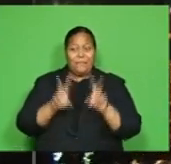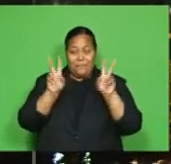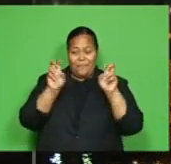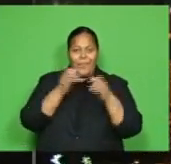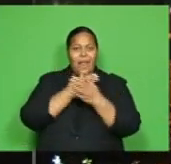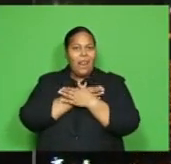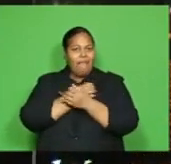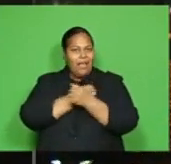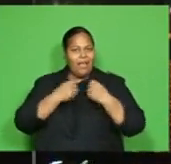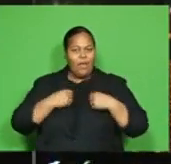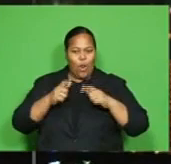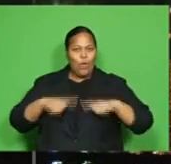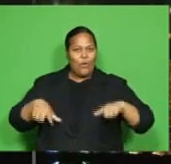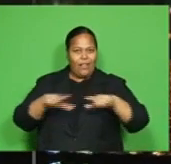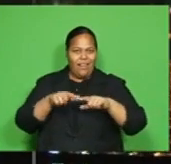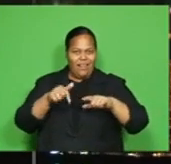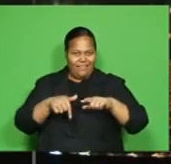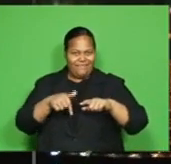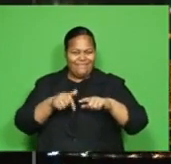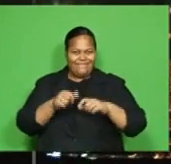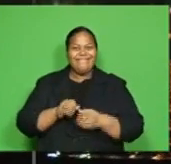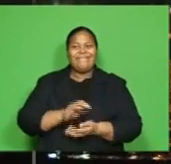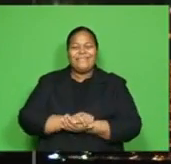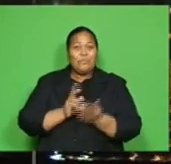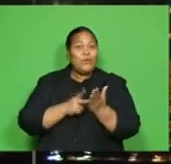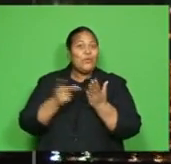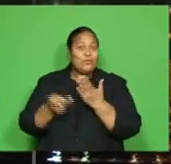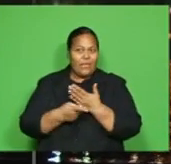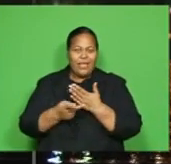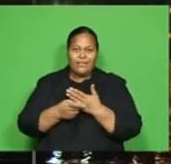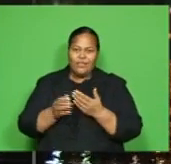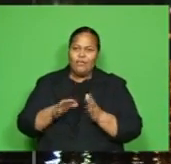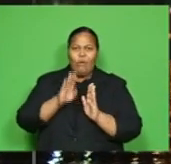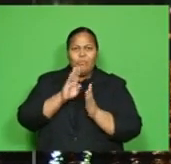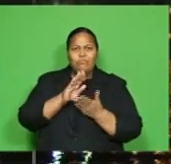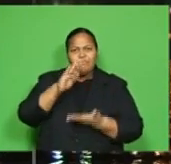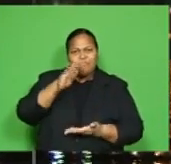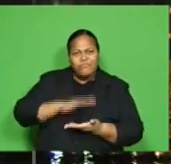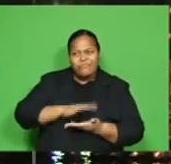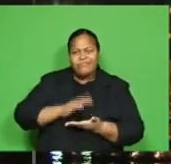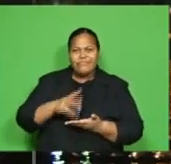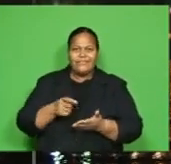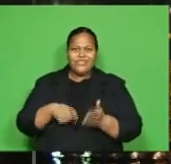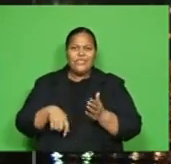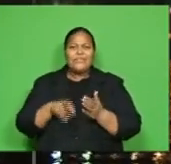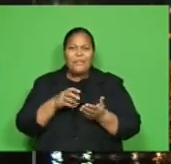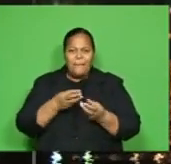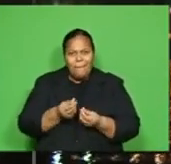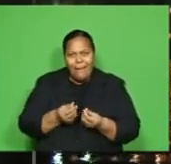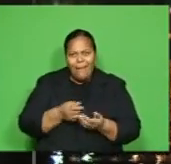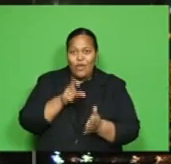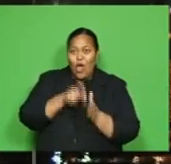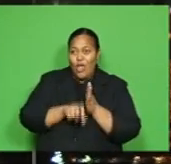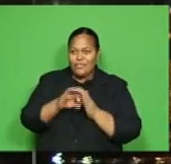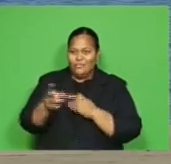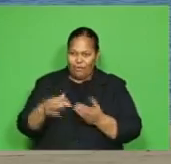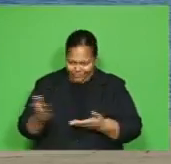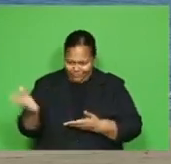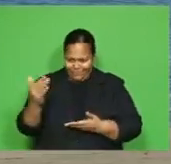offering discounted rates to Fijians in order to generate revenue and eventually get people back on the job.